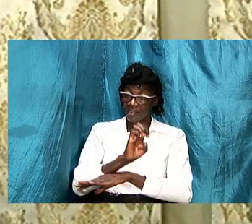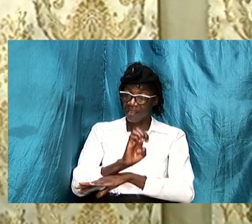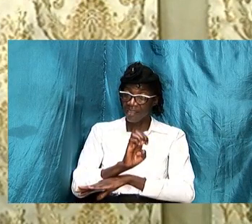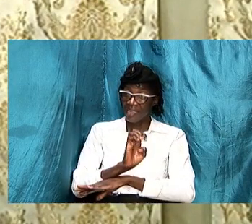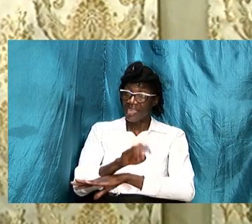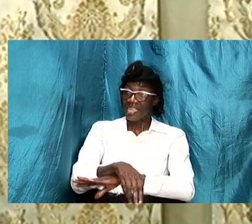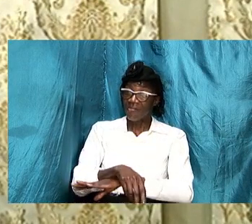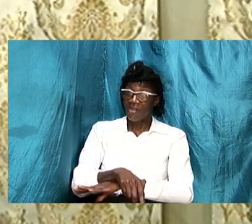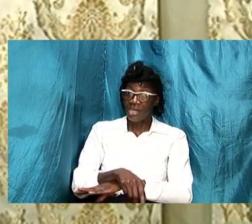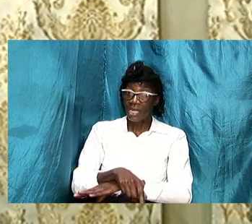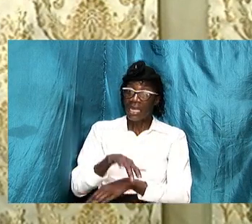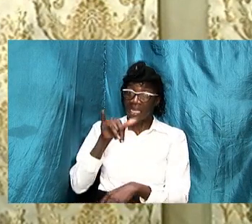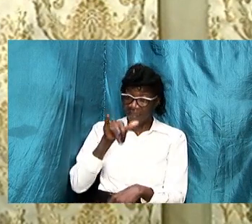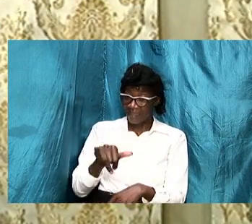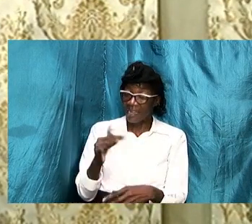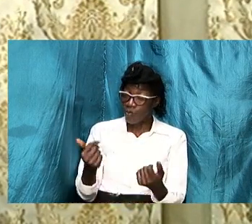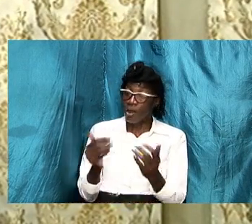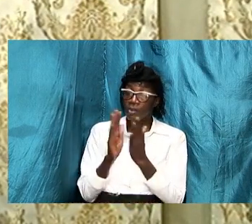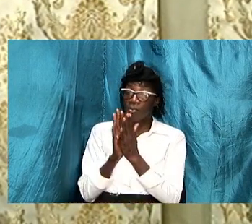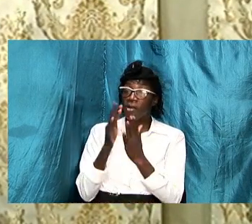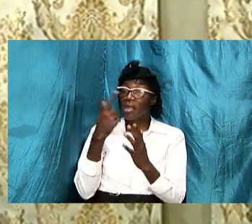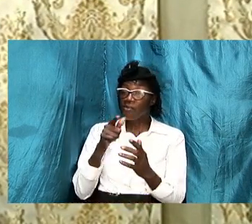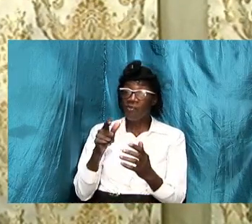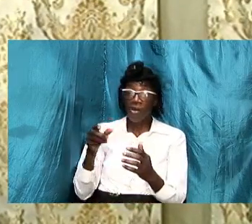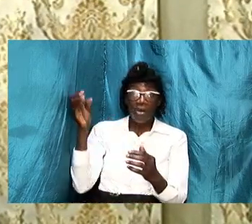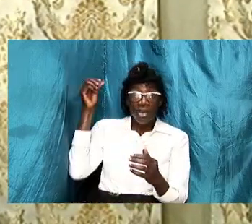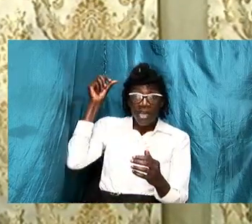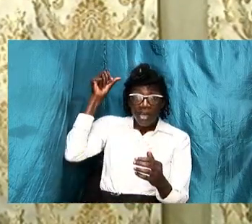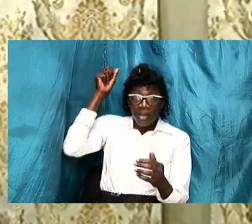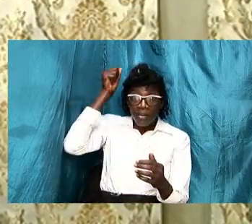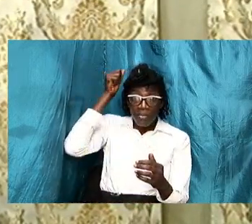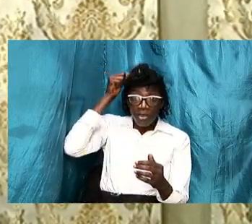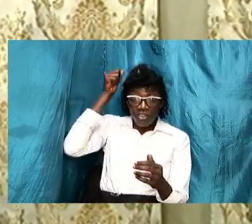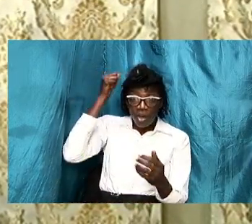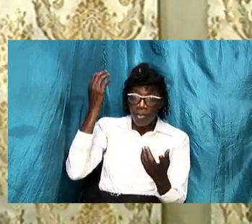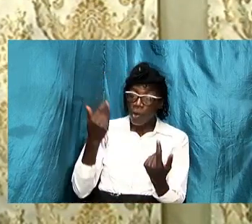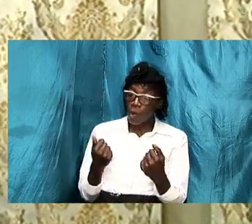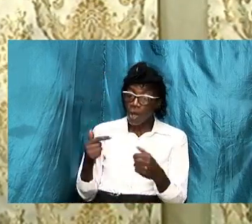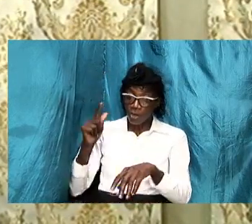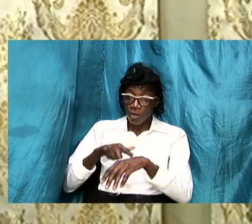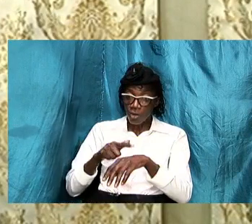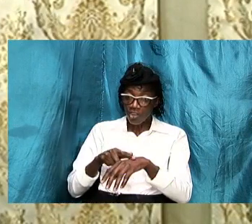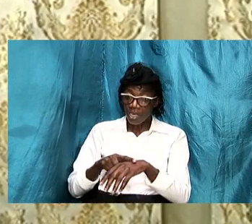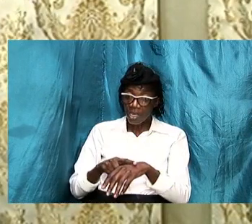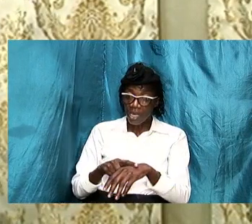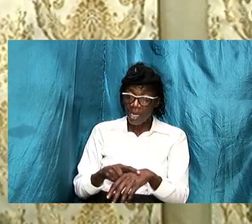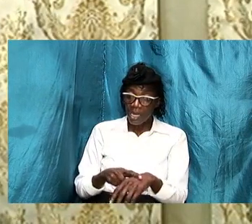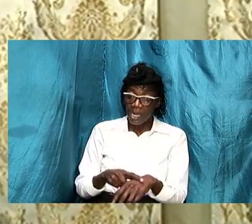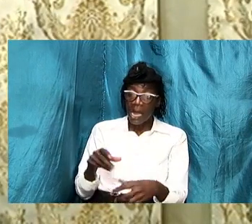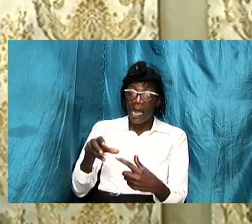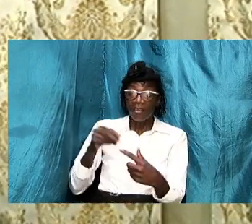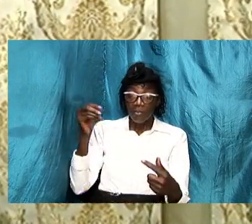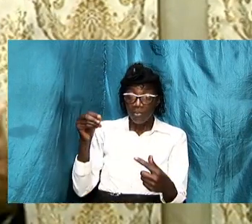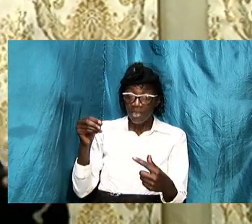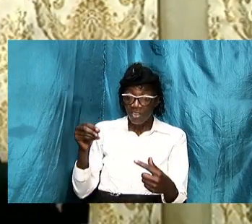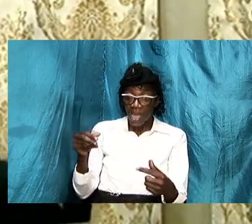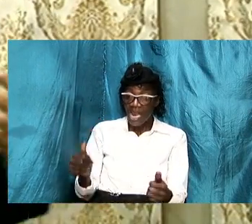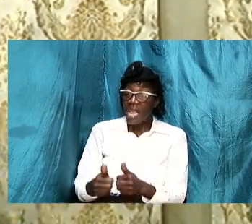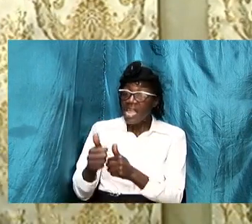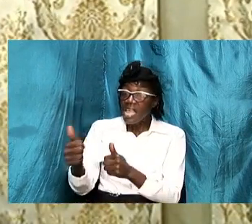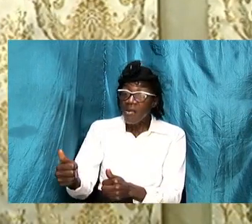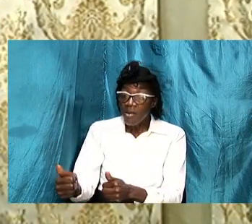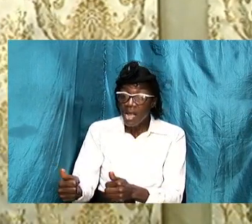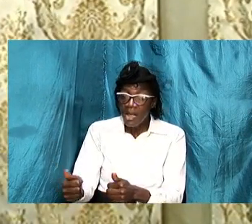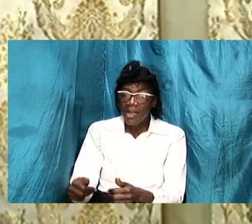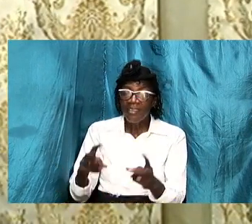pray for me because i wanted to touch on a particular area which is very important to